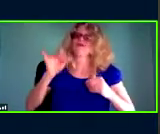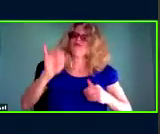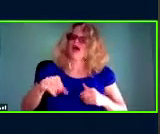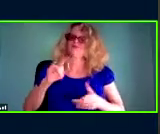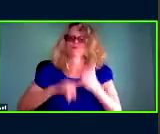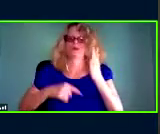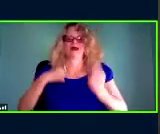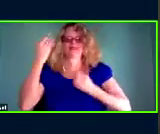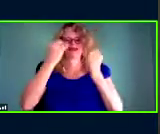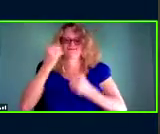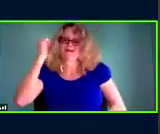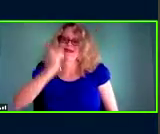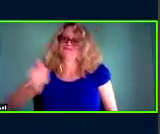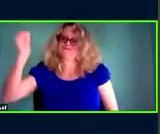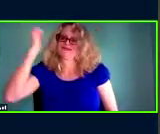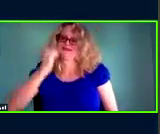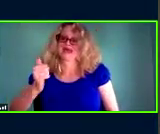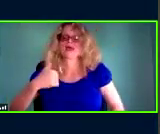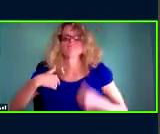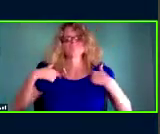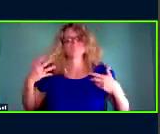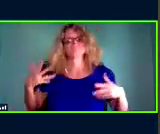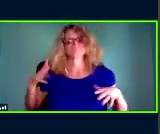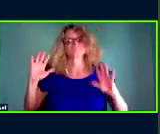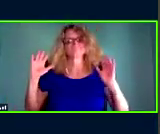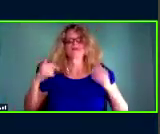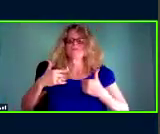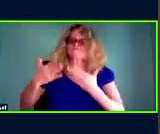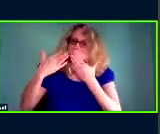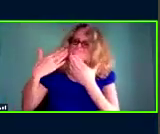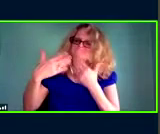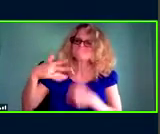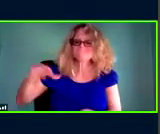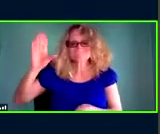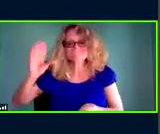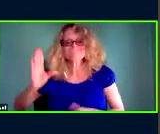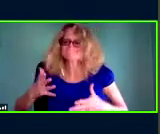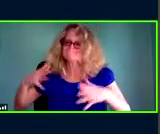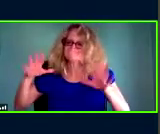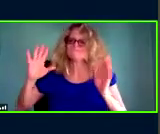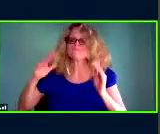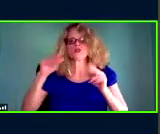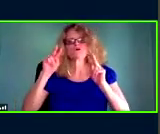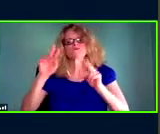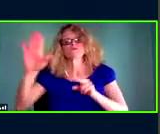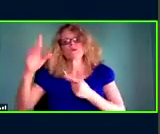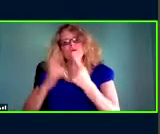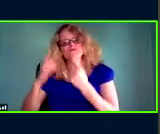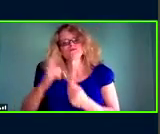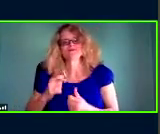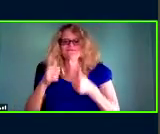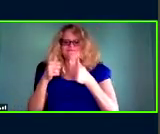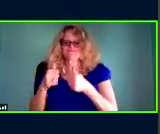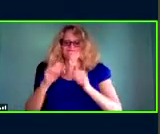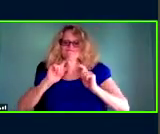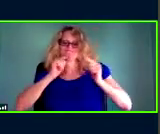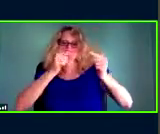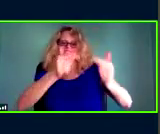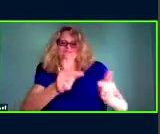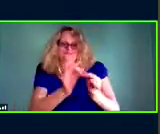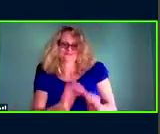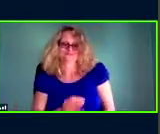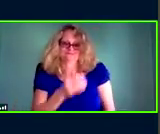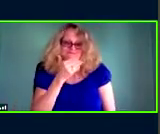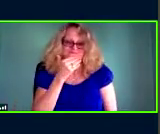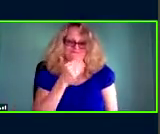spaces that we've all been in. So I really appreciate it. resonated with some. My mother, by the way, did not smoke, but I certainly babysat for lots of women who did.